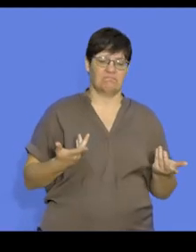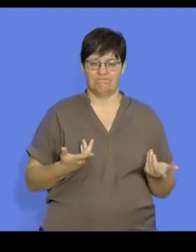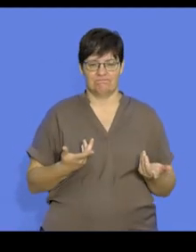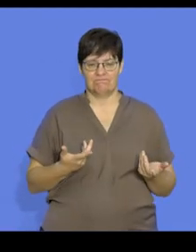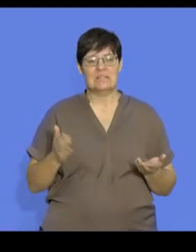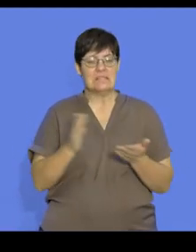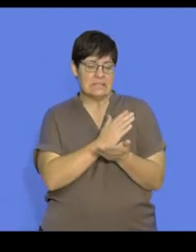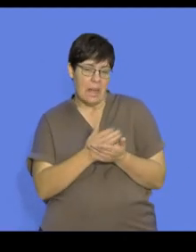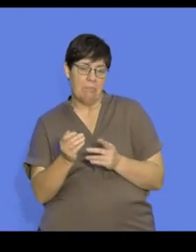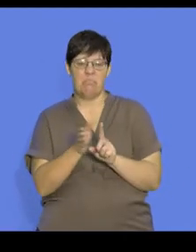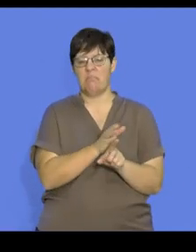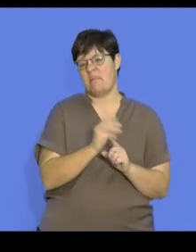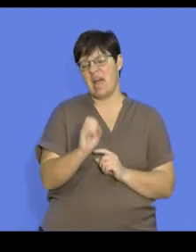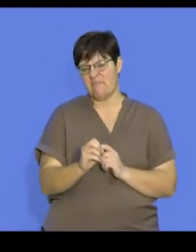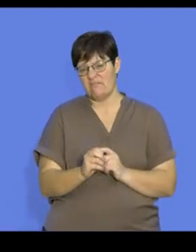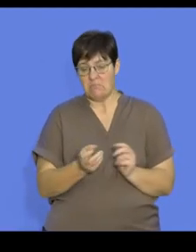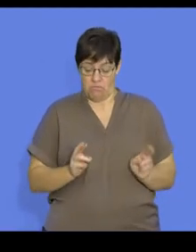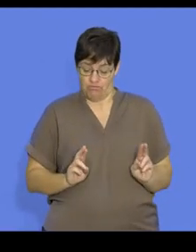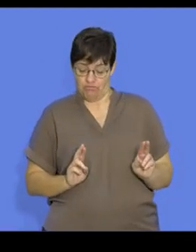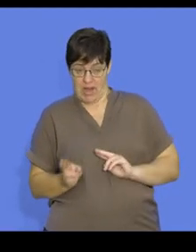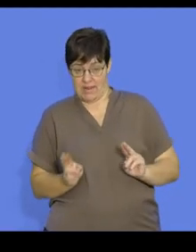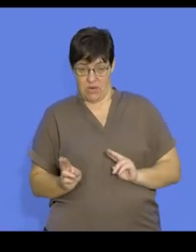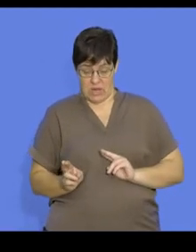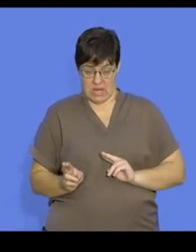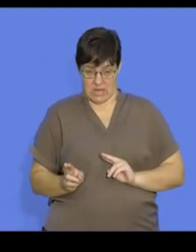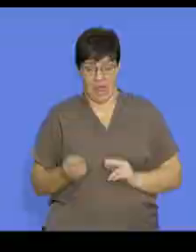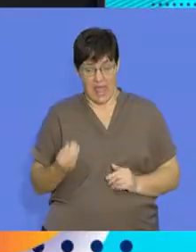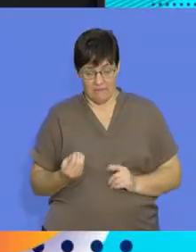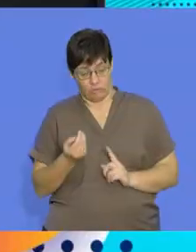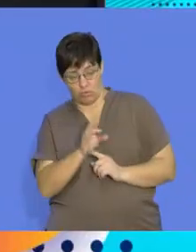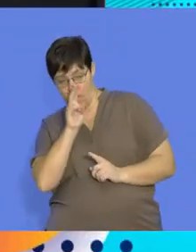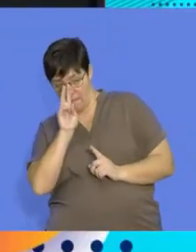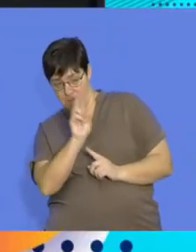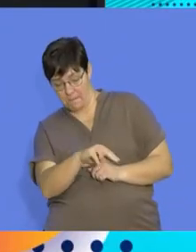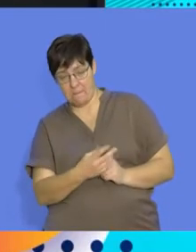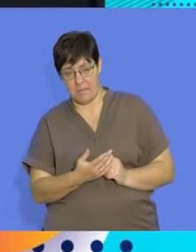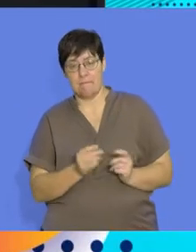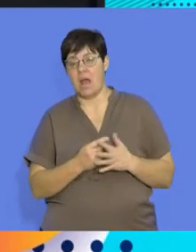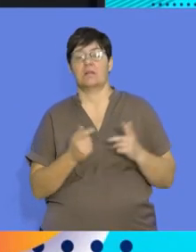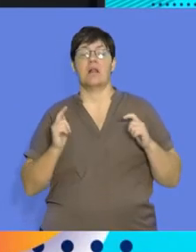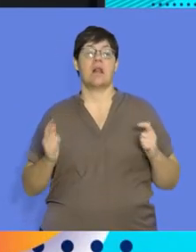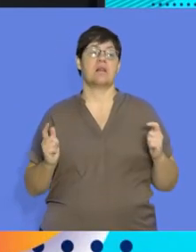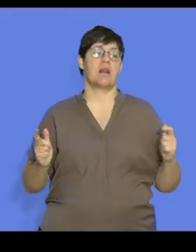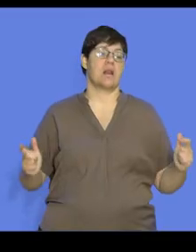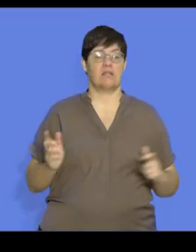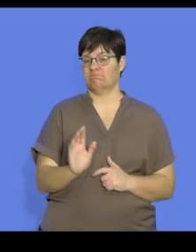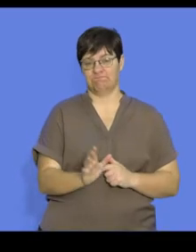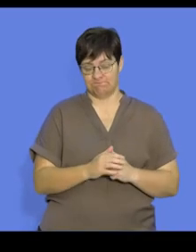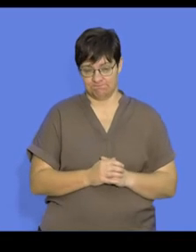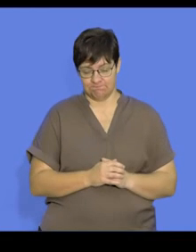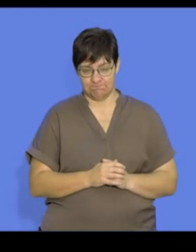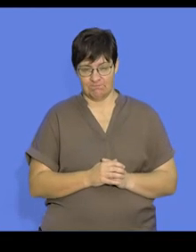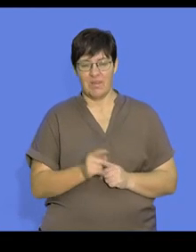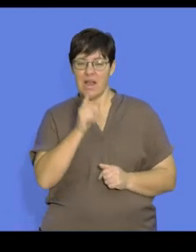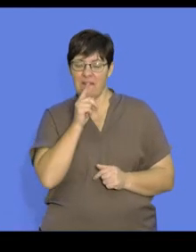is often some degree of courtship indicating readiness to mate, but it doesn't get very elaborate. We find that